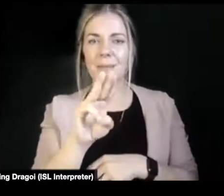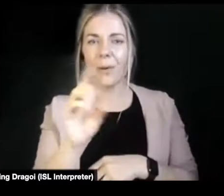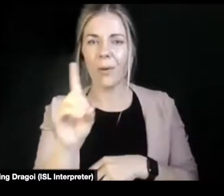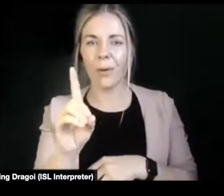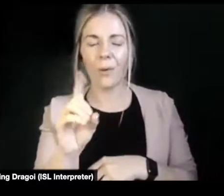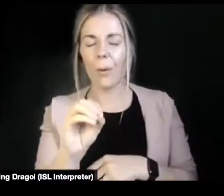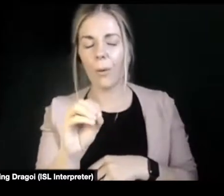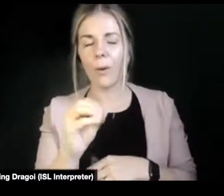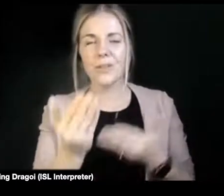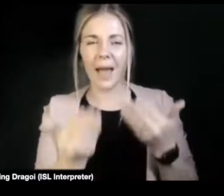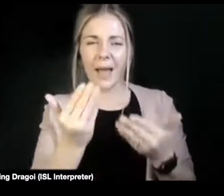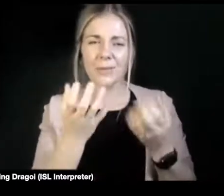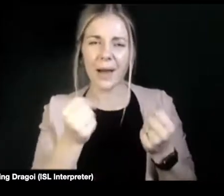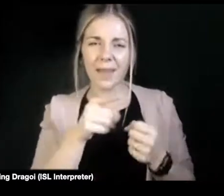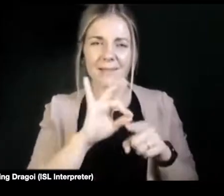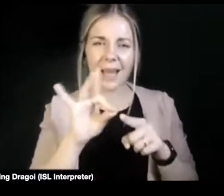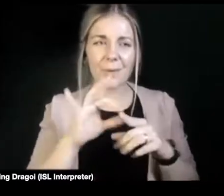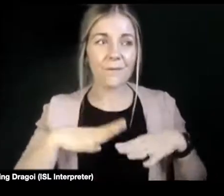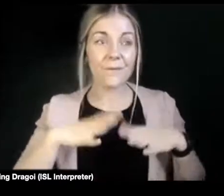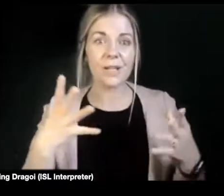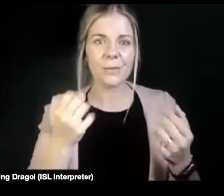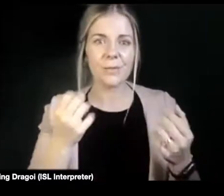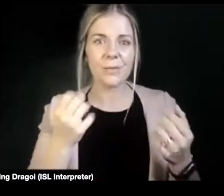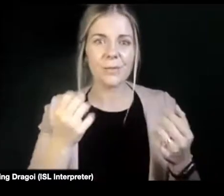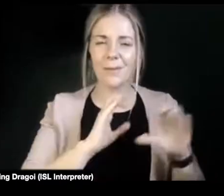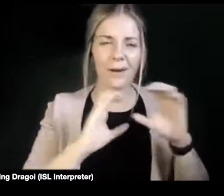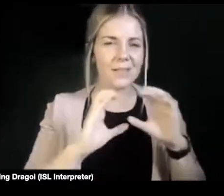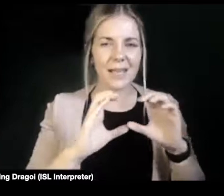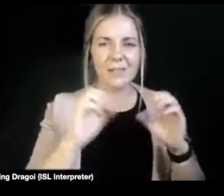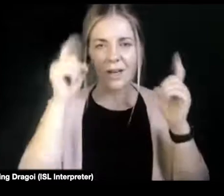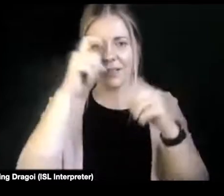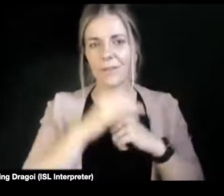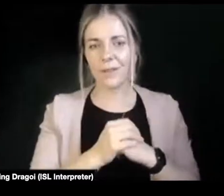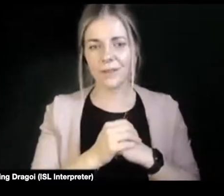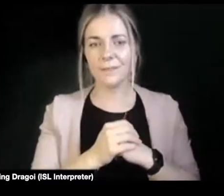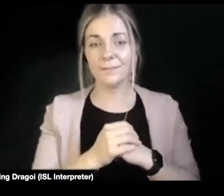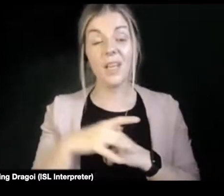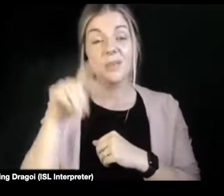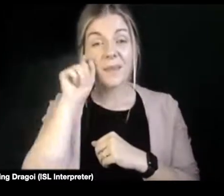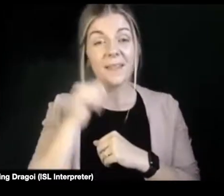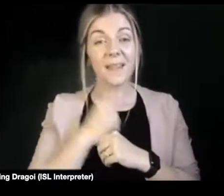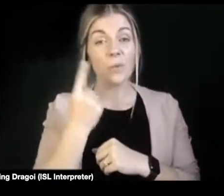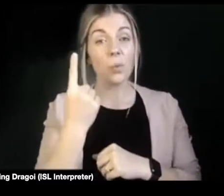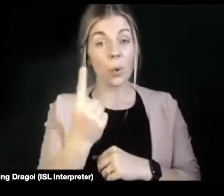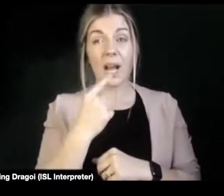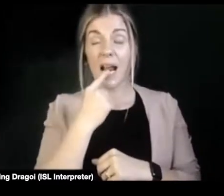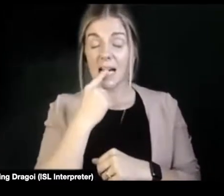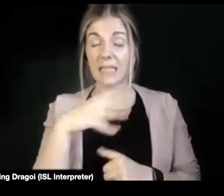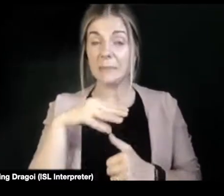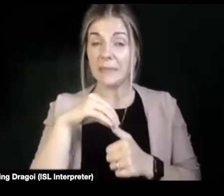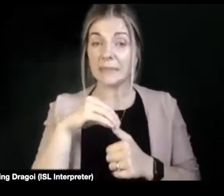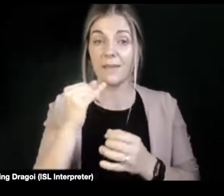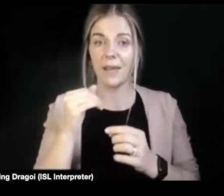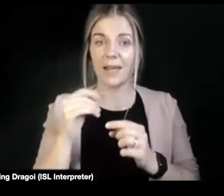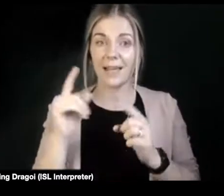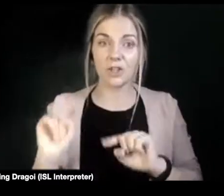conversation is really difficult when we don't provide the space to get started. So I think that's one of the very specific challenges facing is finding